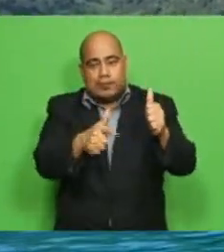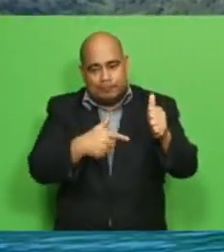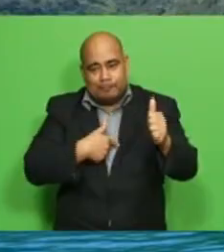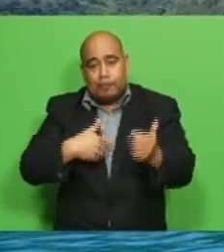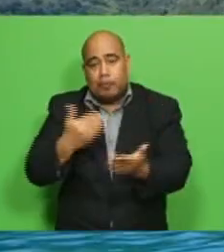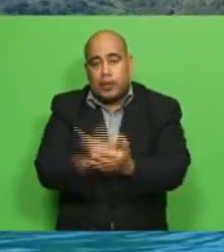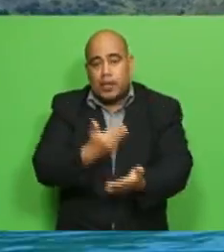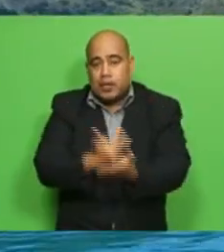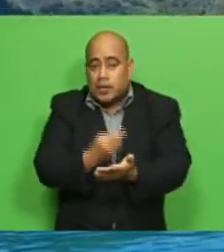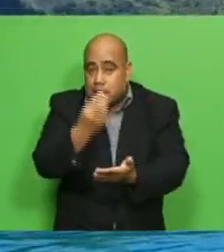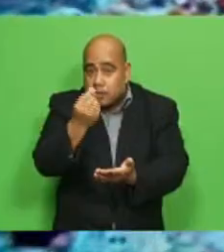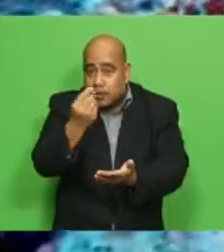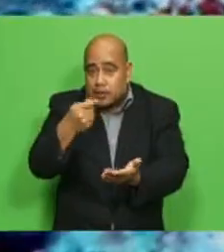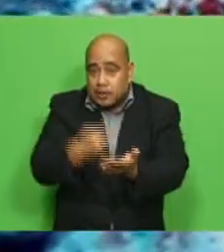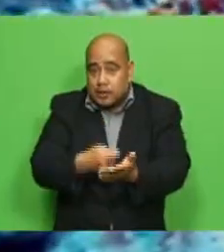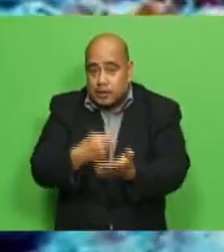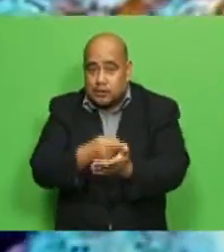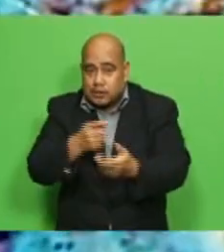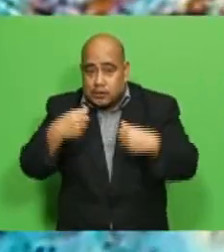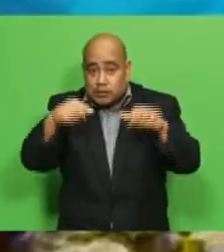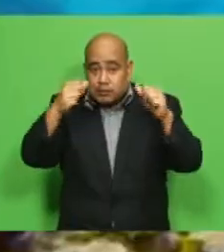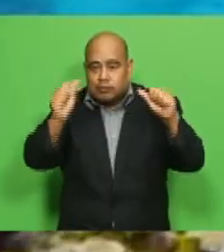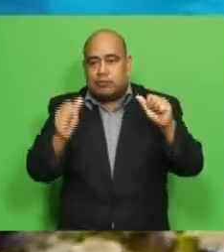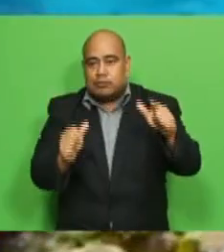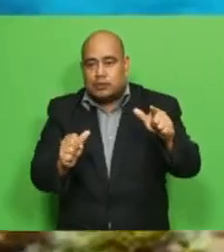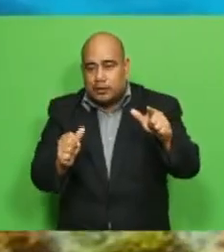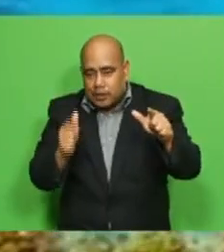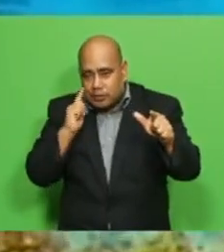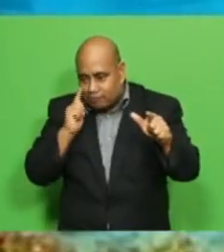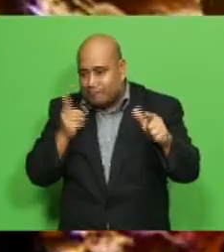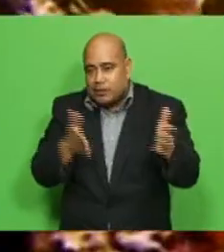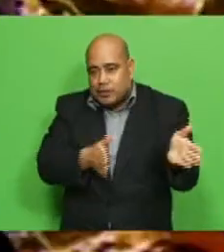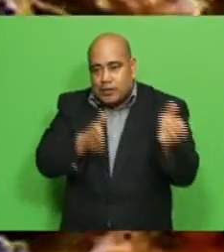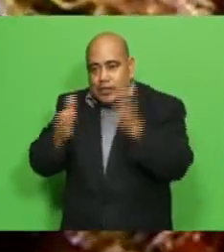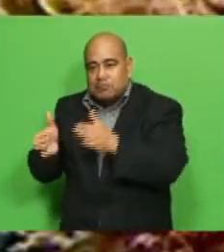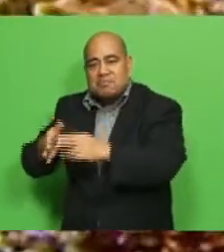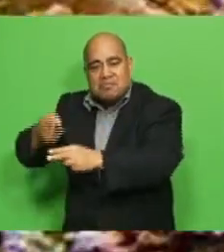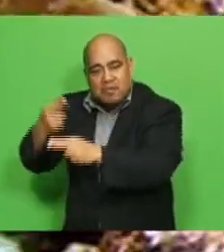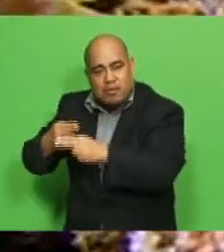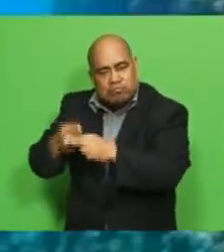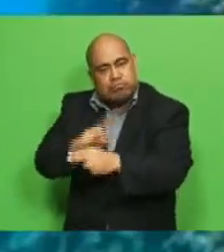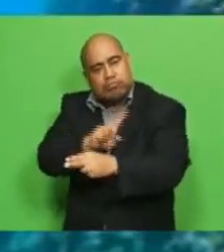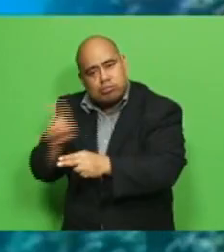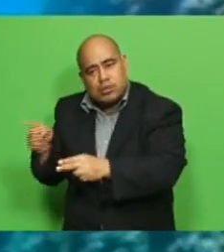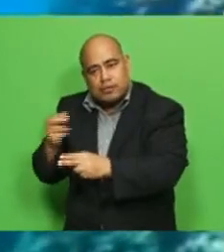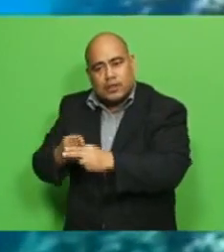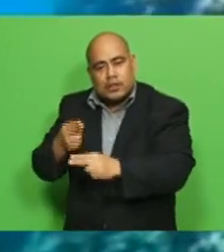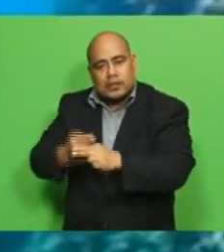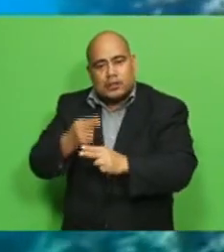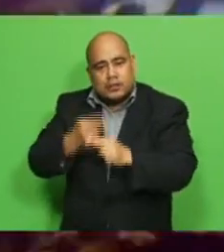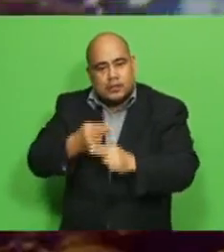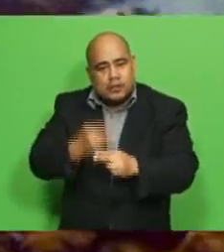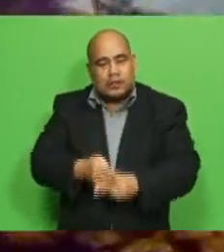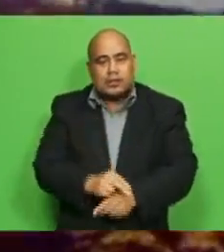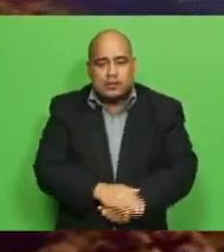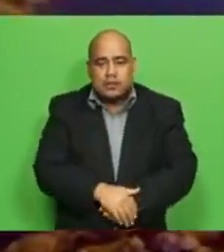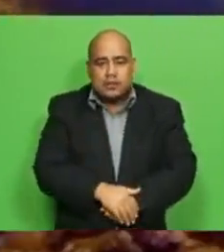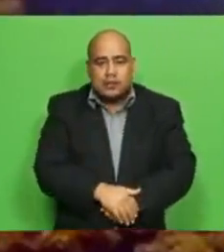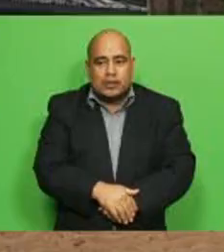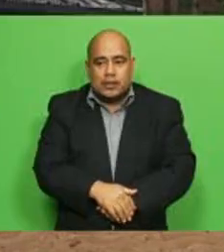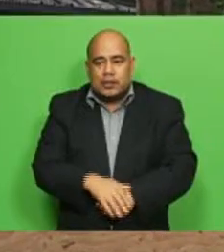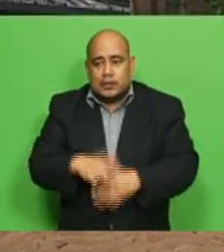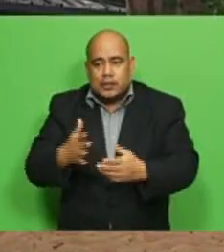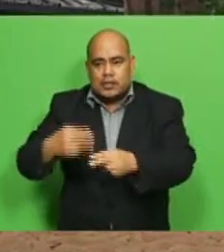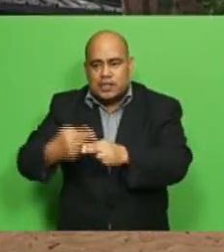Lamon ventured into farming to save money I started farming we were planting